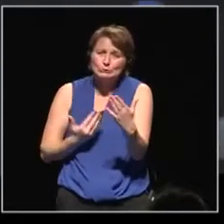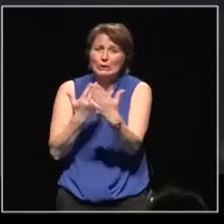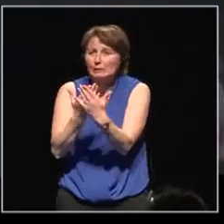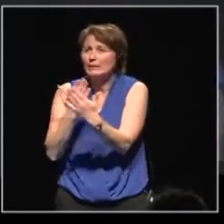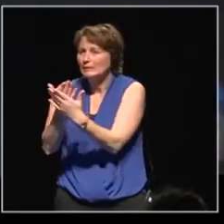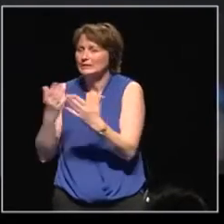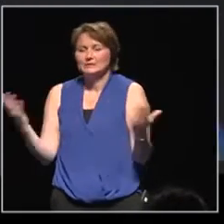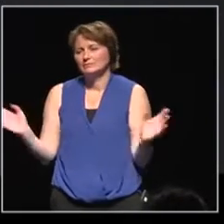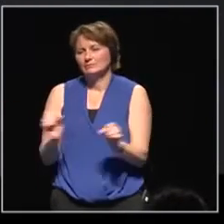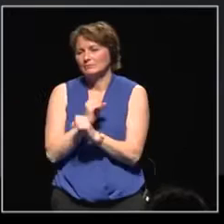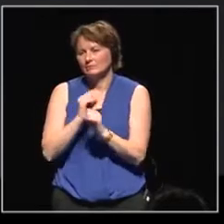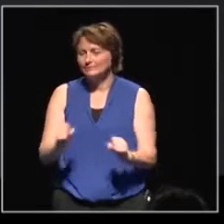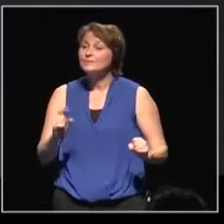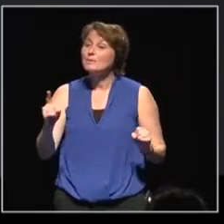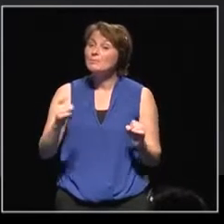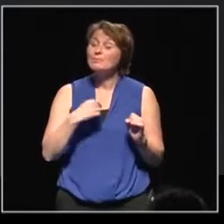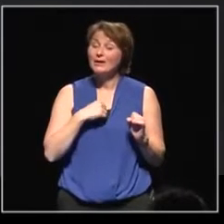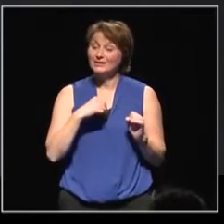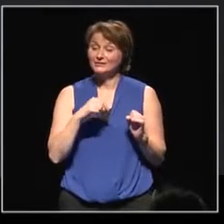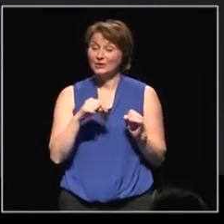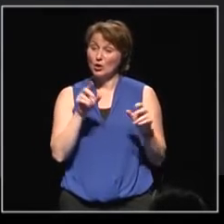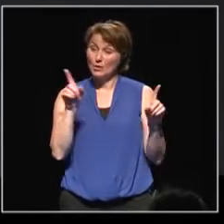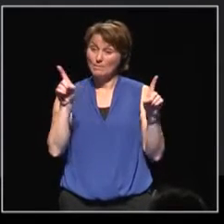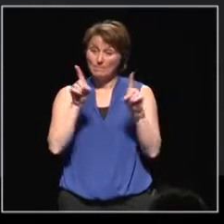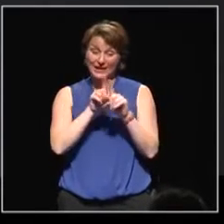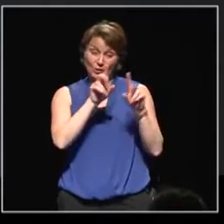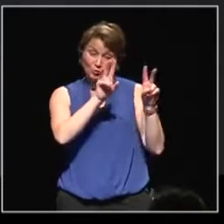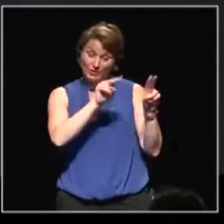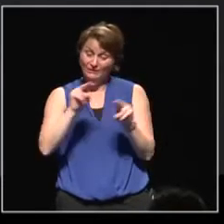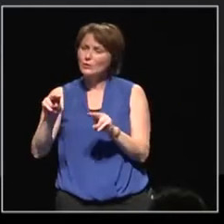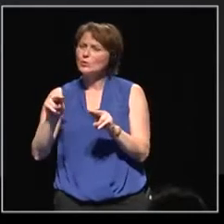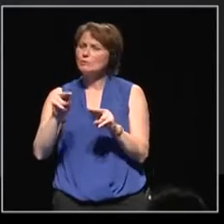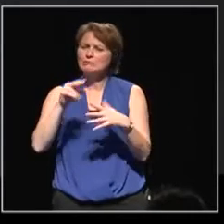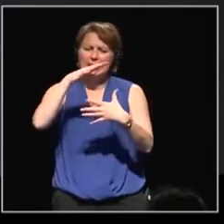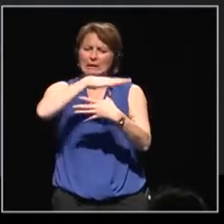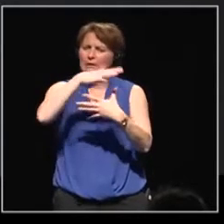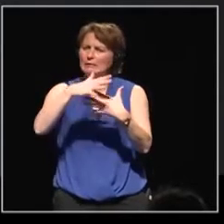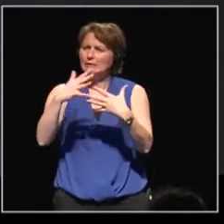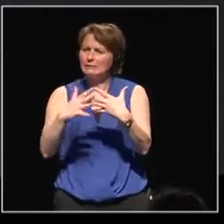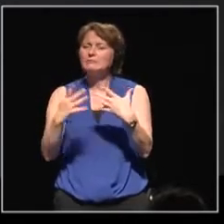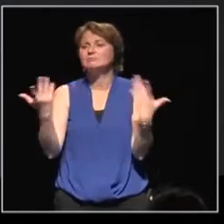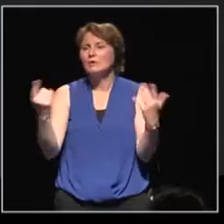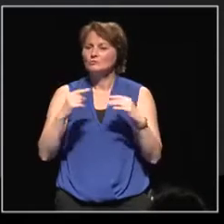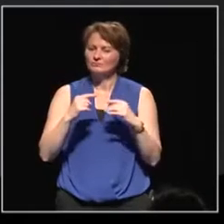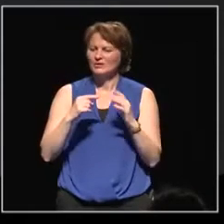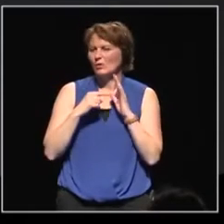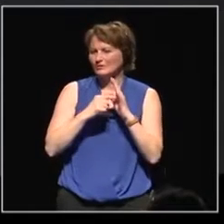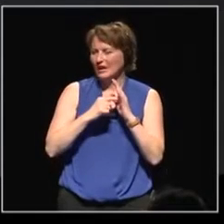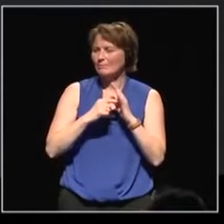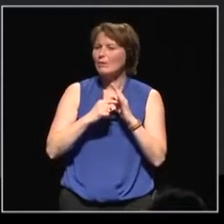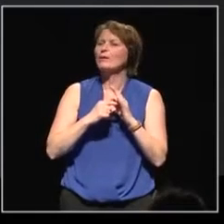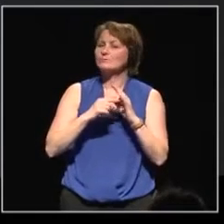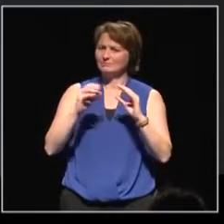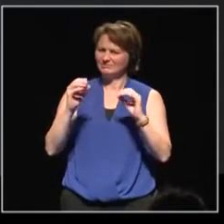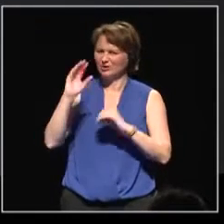but the type of areas that are reflected on in the peer review include areas like conceptual clarity in every case,